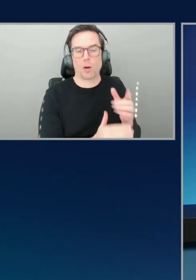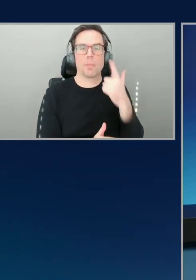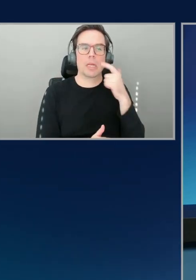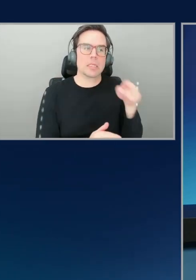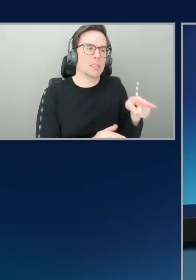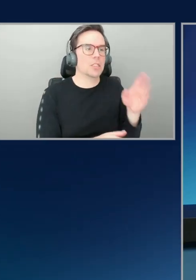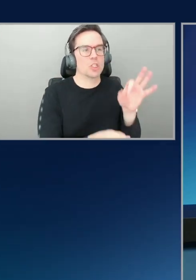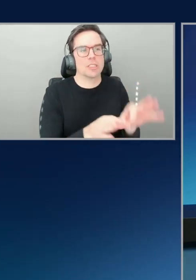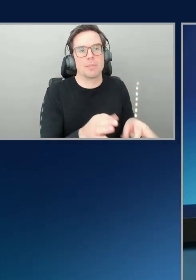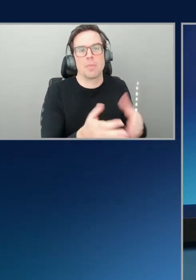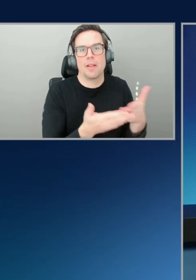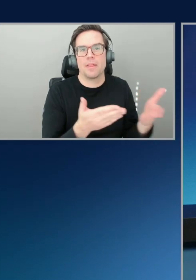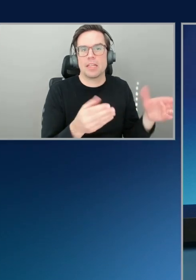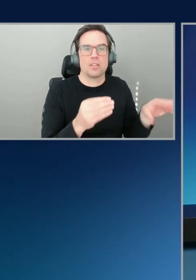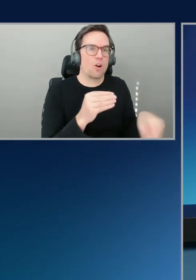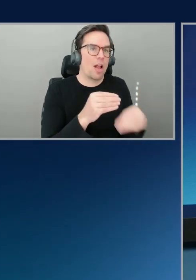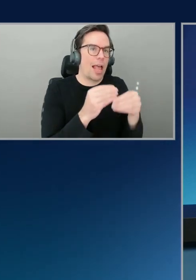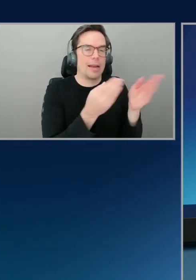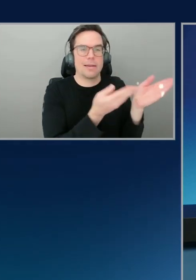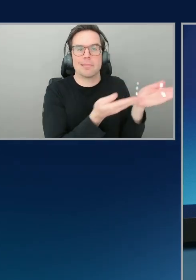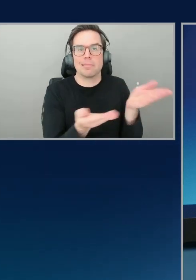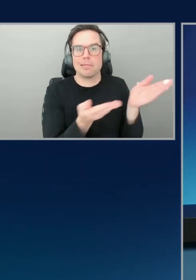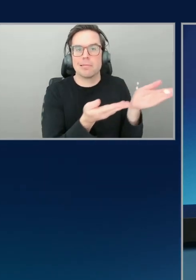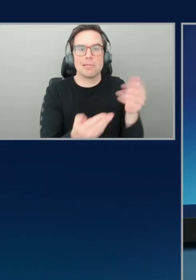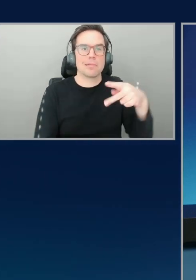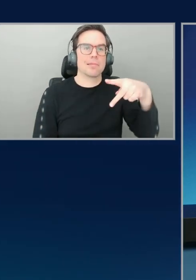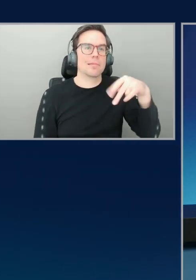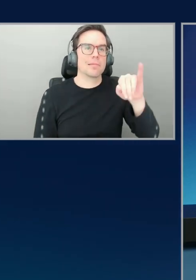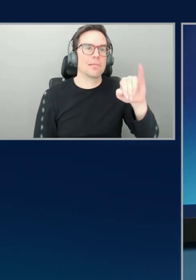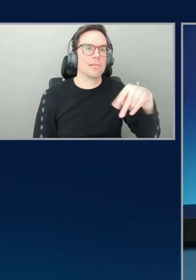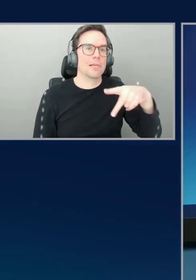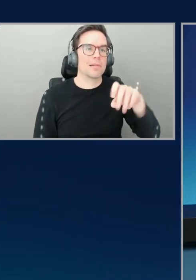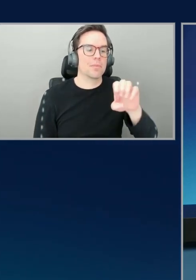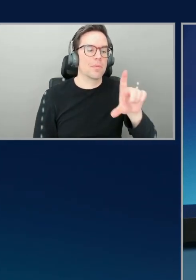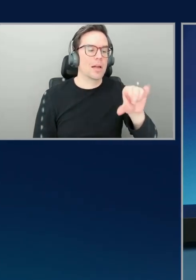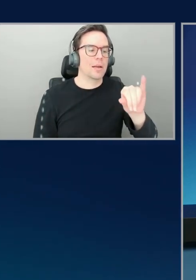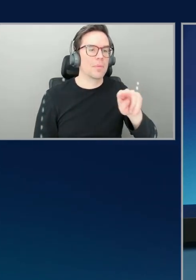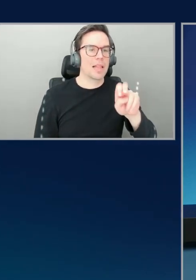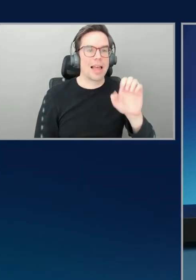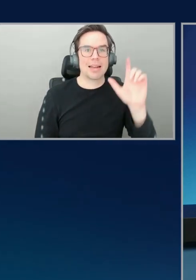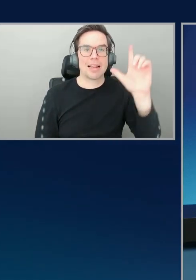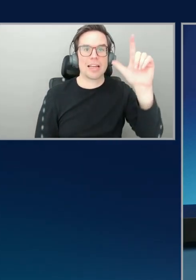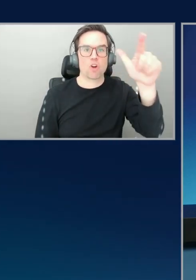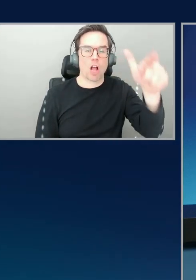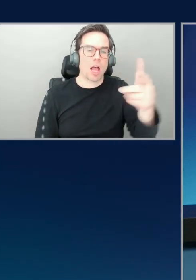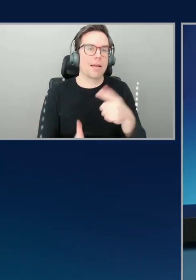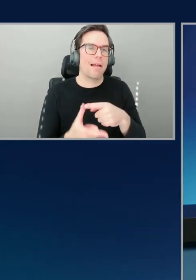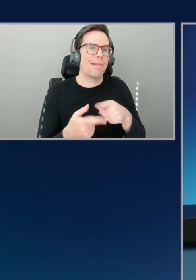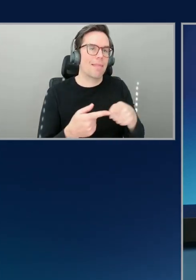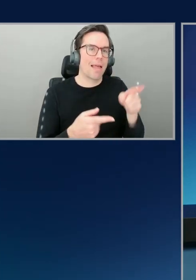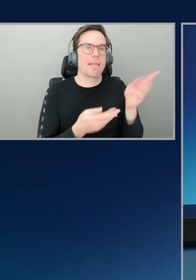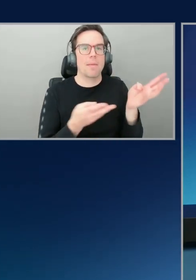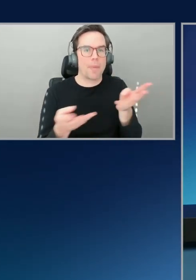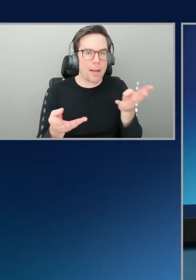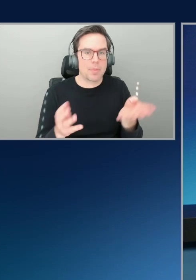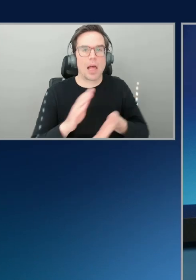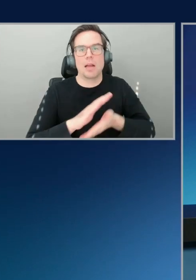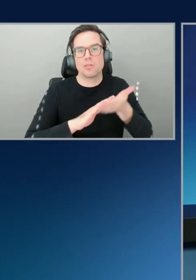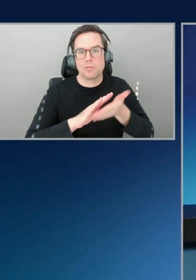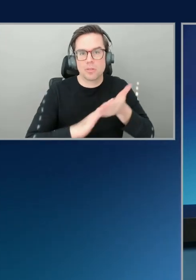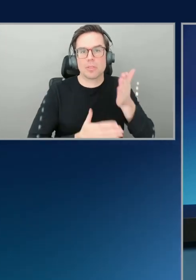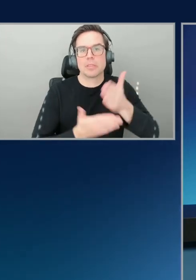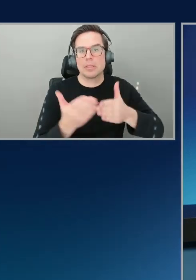later. the pipeline is running the, the more standard security team tooling. Excellent. Yeah. Perfect. Perfect. Great. Cool. So,